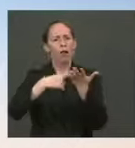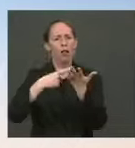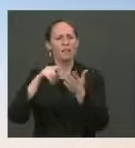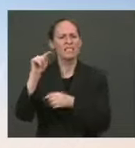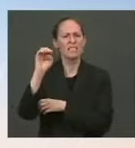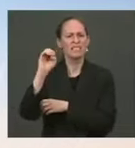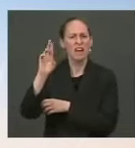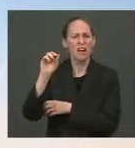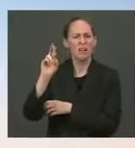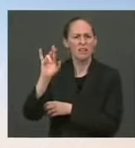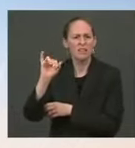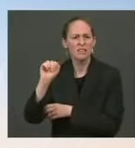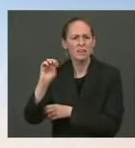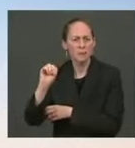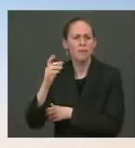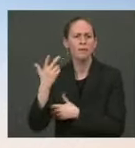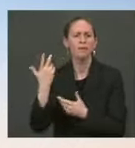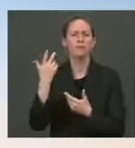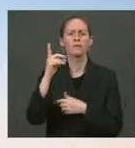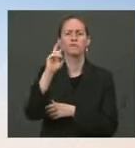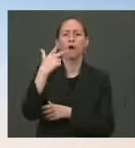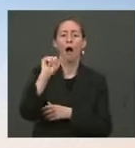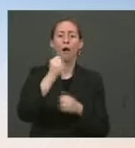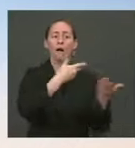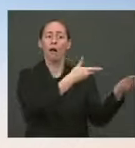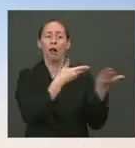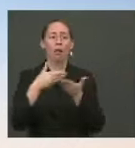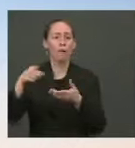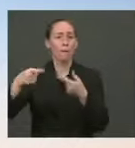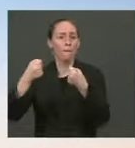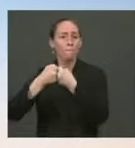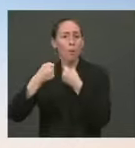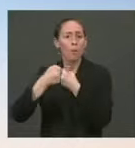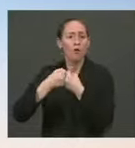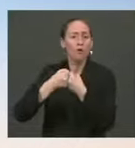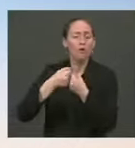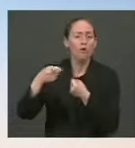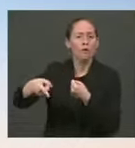of drugs across the border will be part of the discussion. And when it concludes, we'll provide a readout. Okay, and then following up